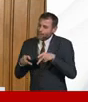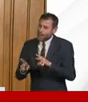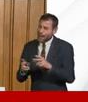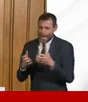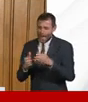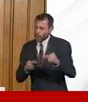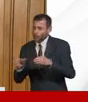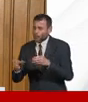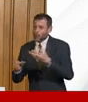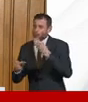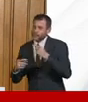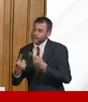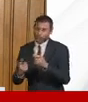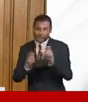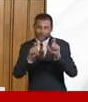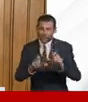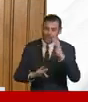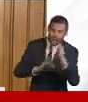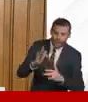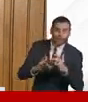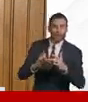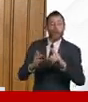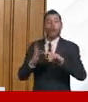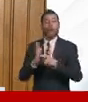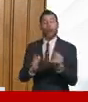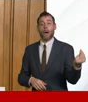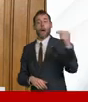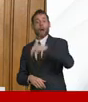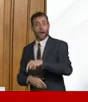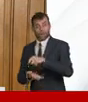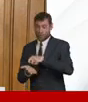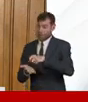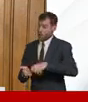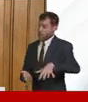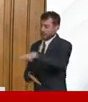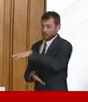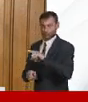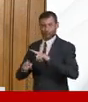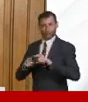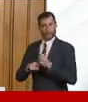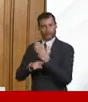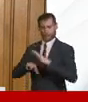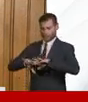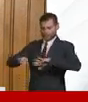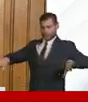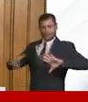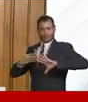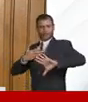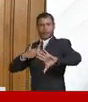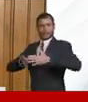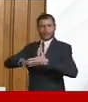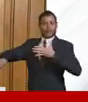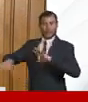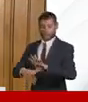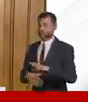in the office just to spread people around I know for example for for a few of us who are having to be in